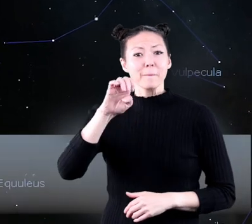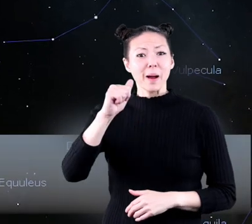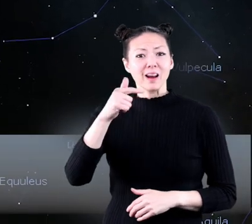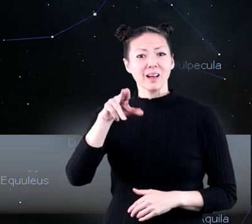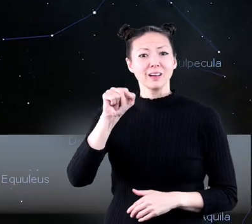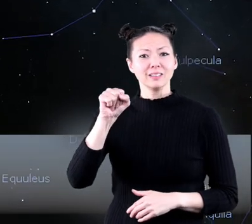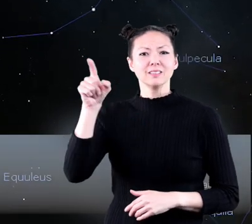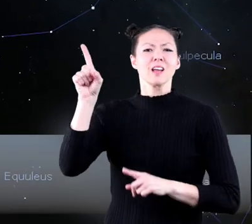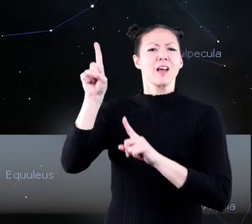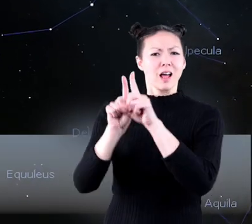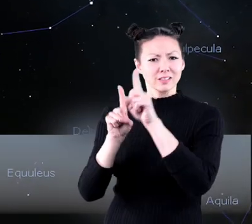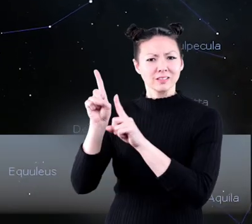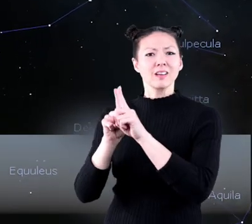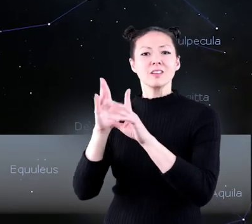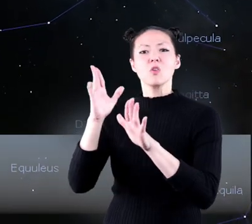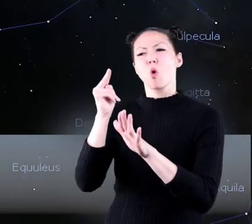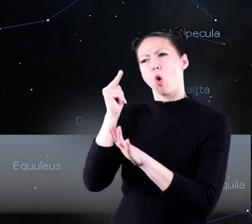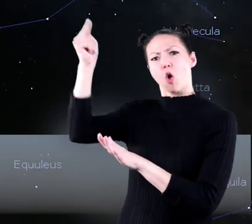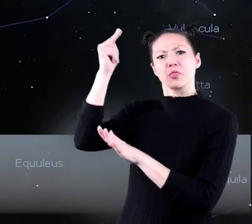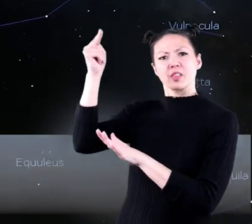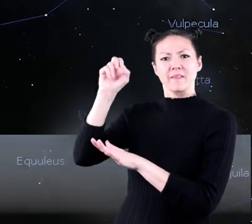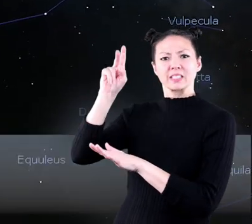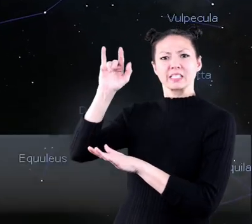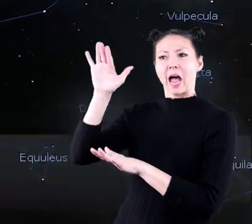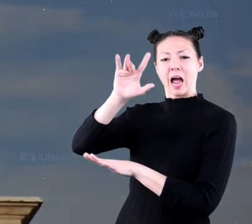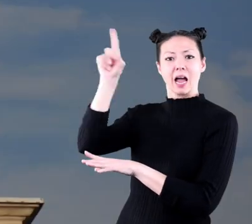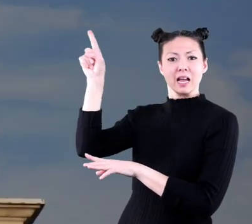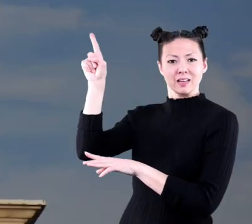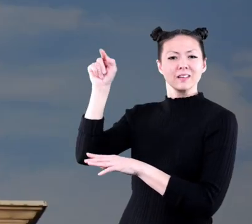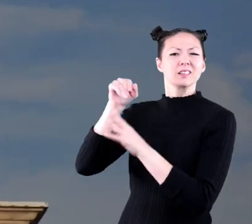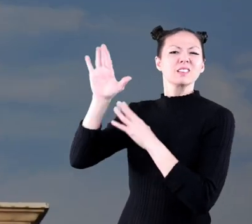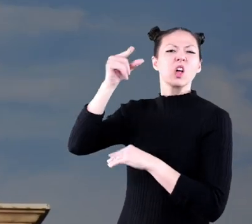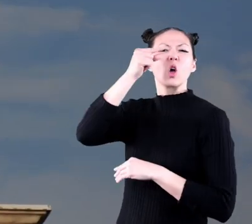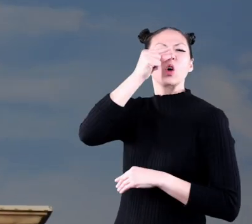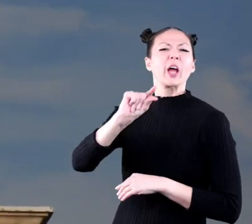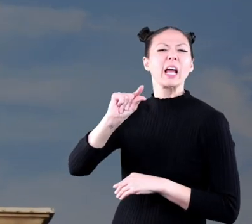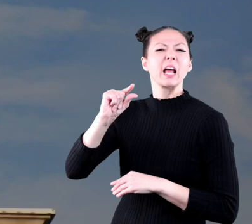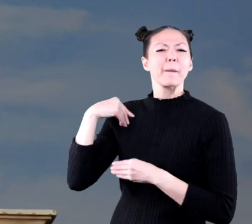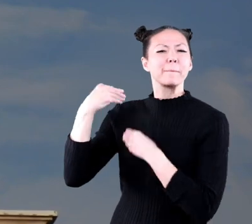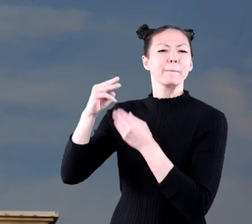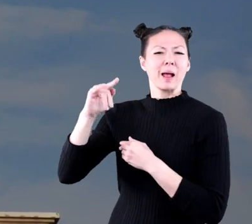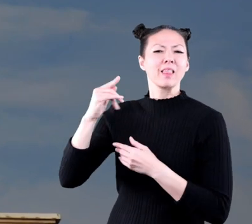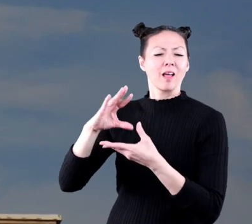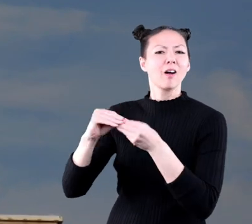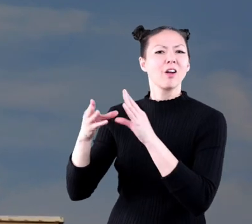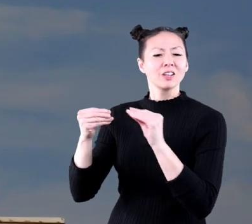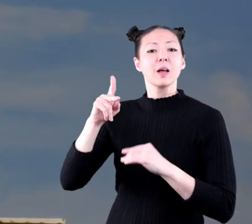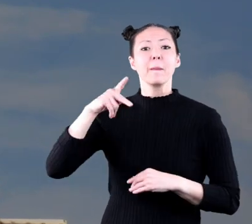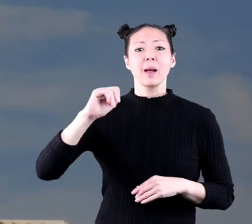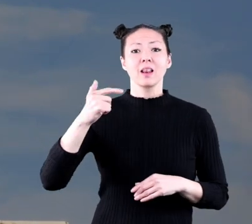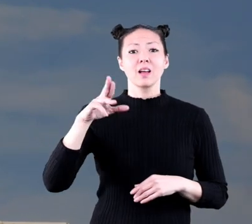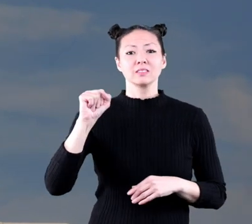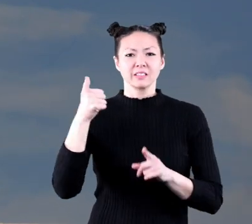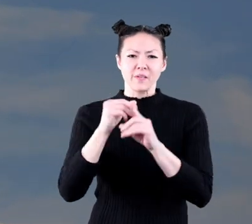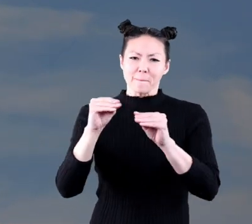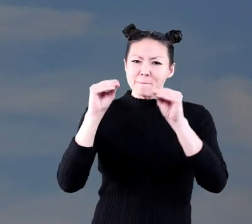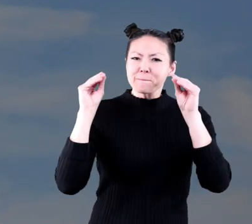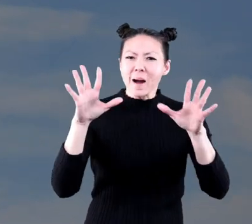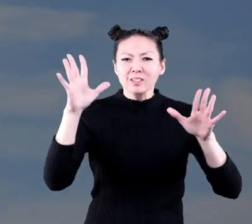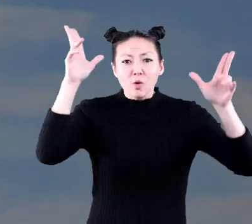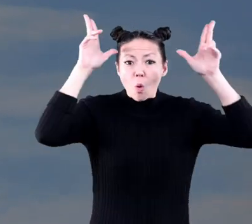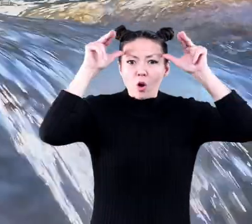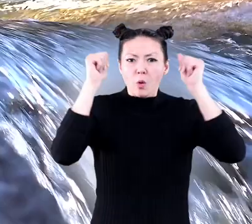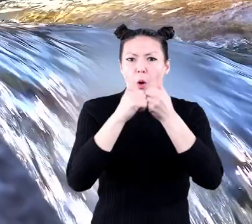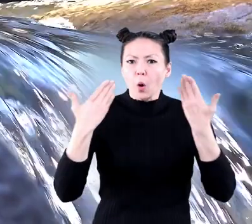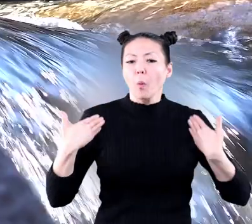Pegasus is a constellation in the northern sky. In Greek mythology, Pegasus is a magical horse with wings.